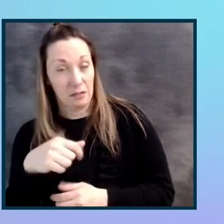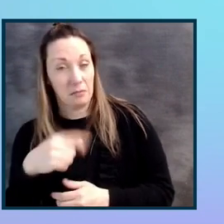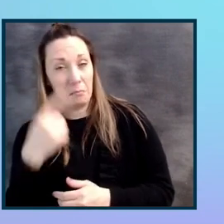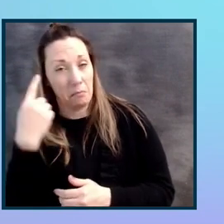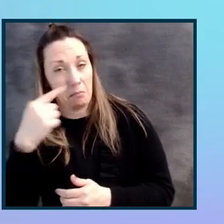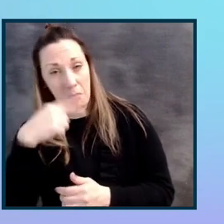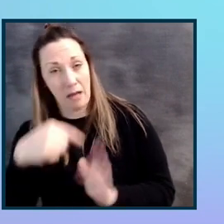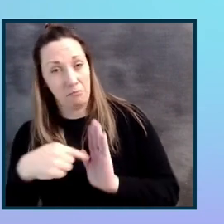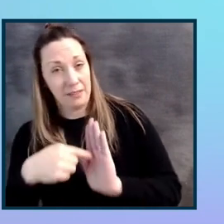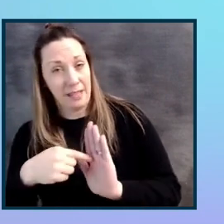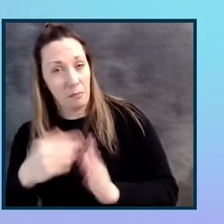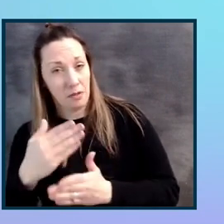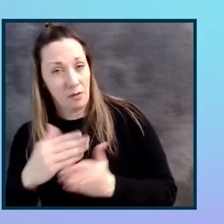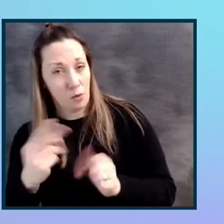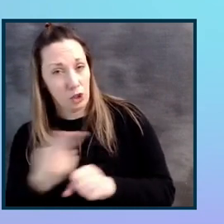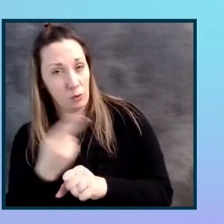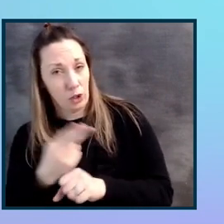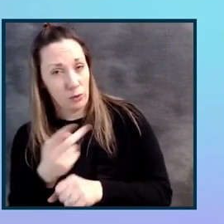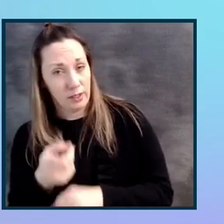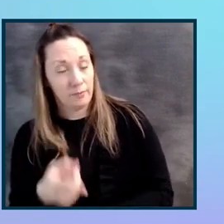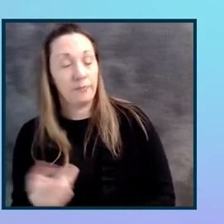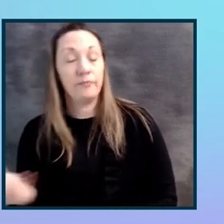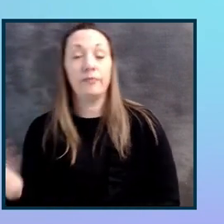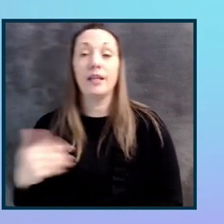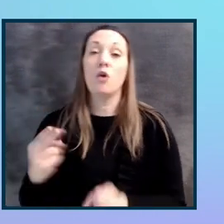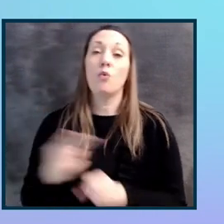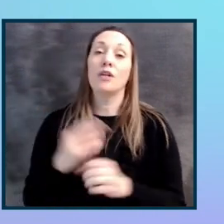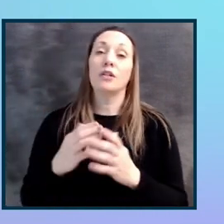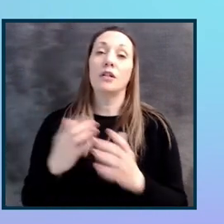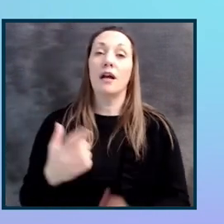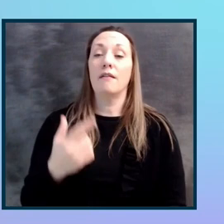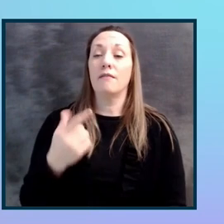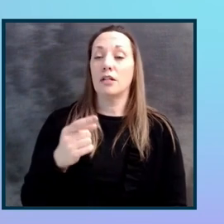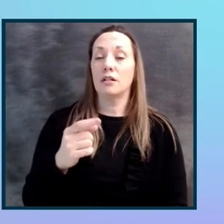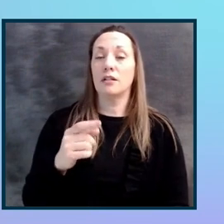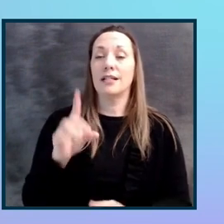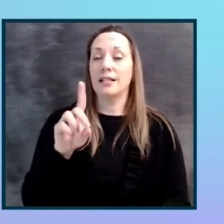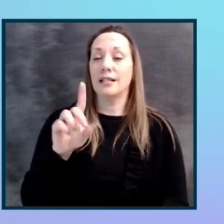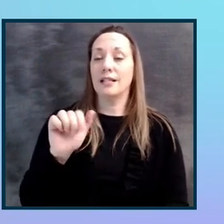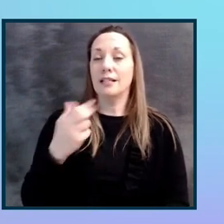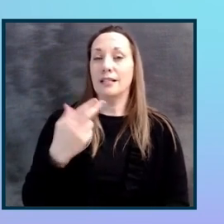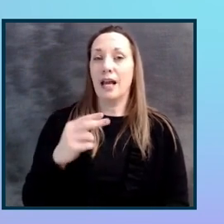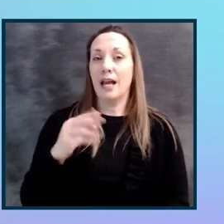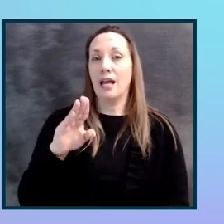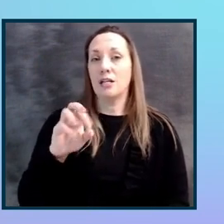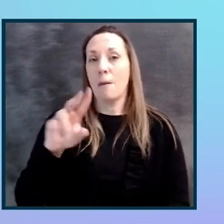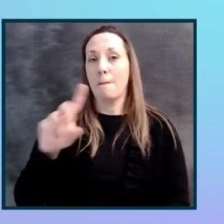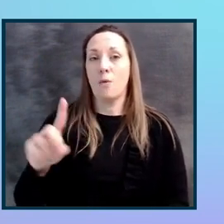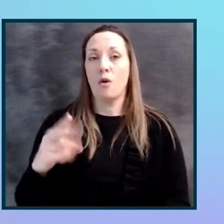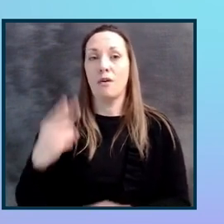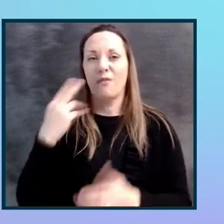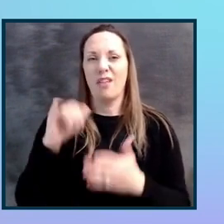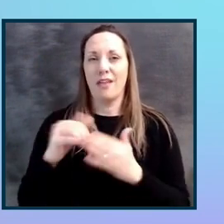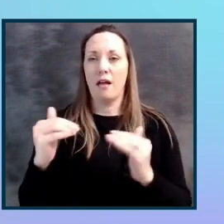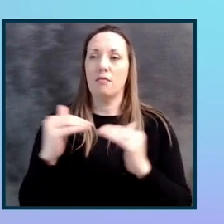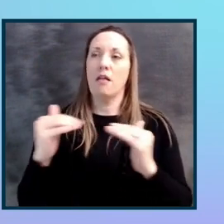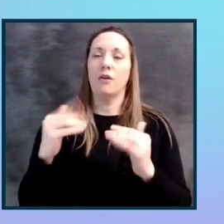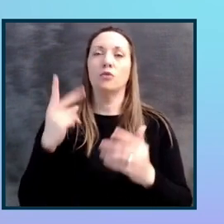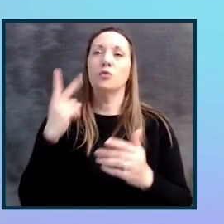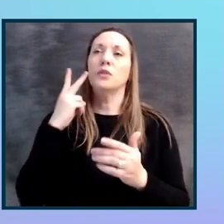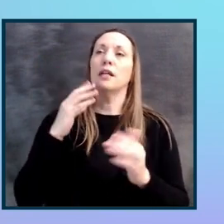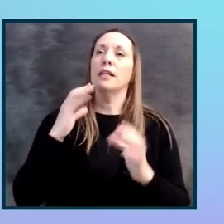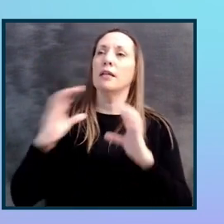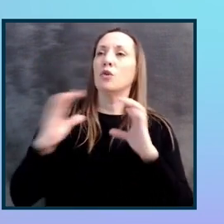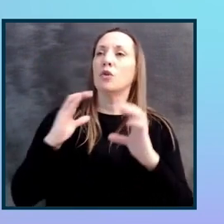progress? Yeah, totally. We used a lot of JIRA dashboards to be able to do that level of reporting and communicate where things were in the